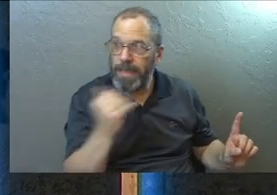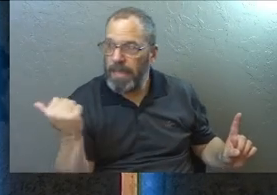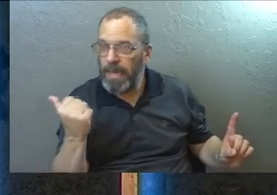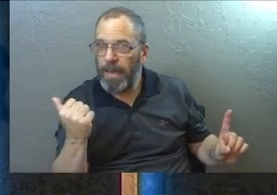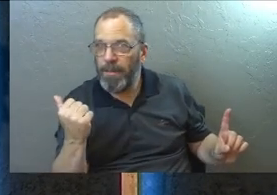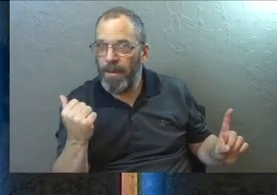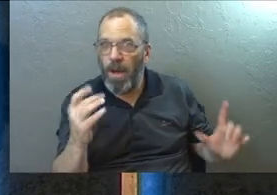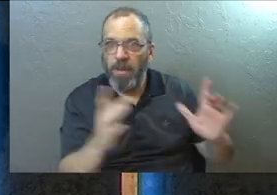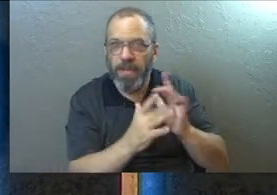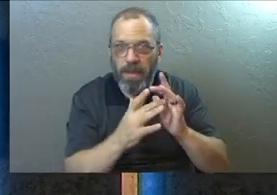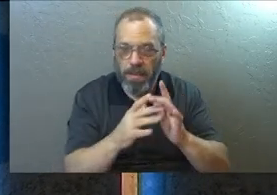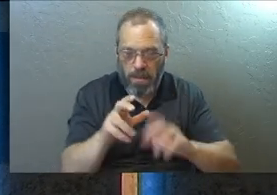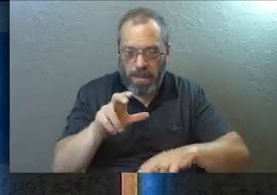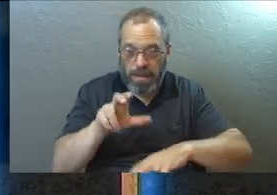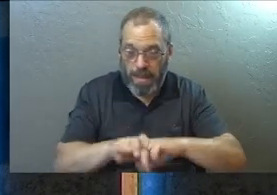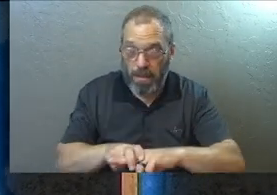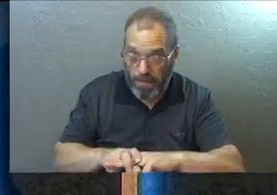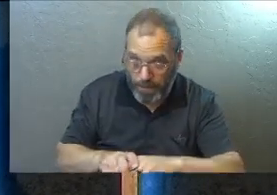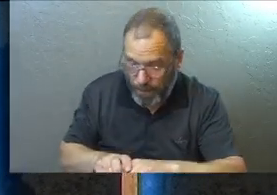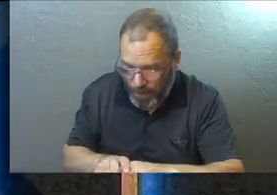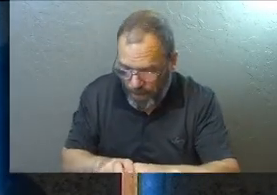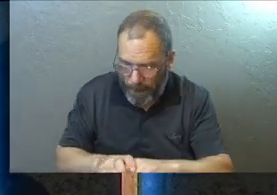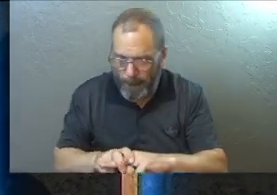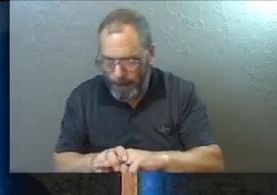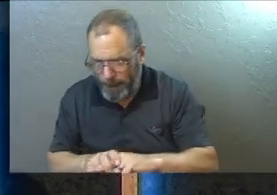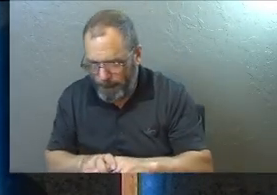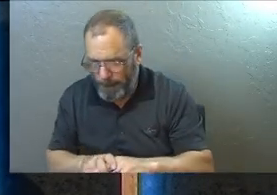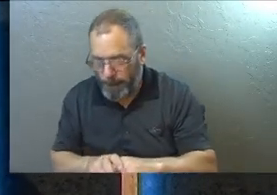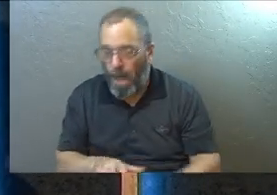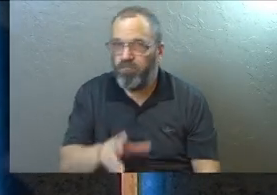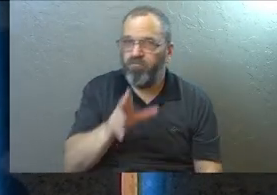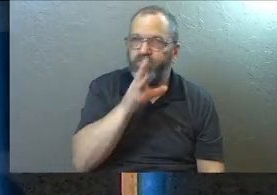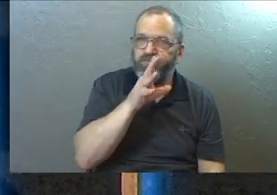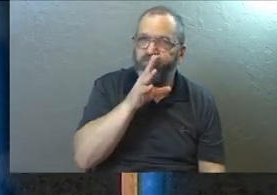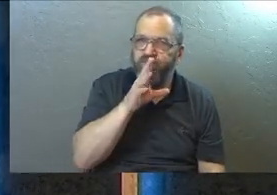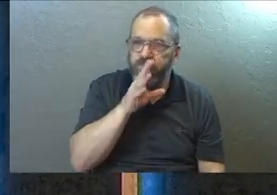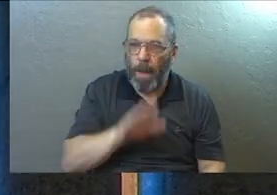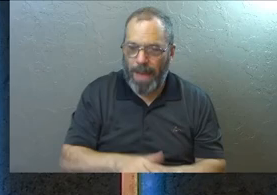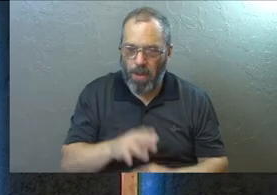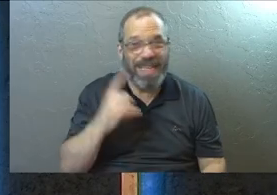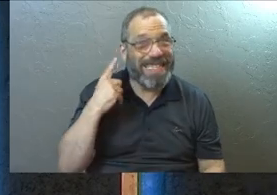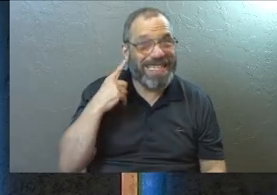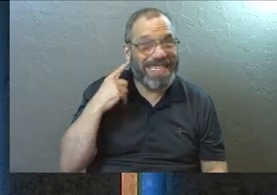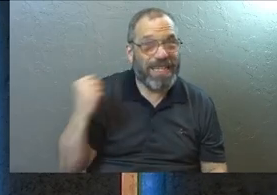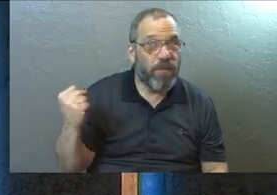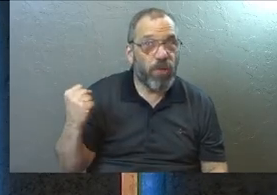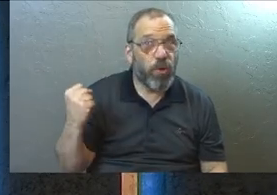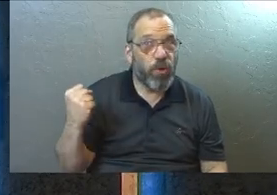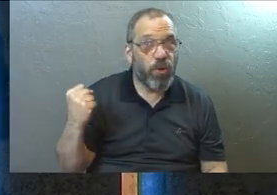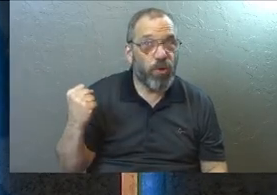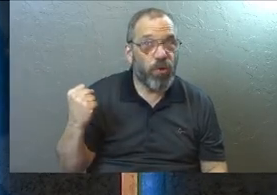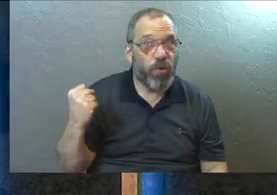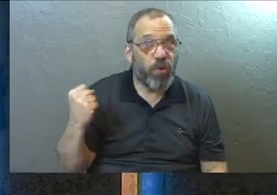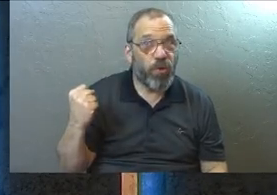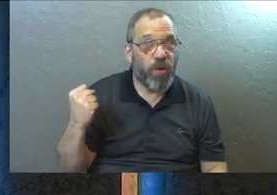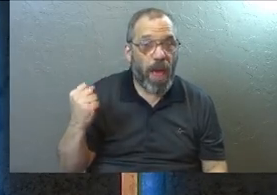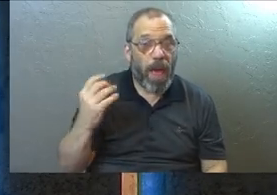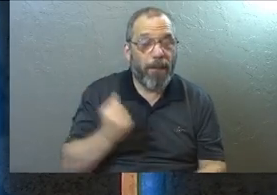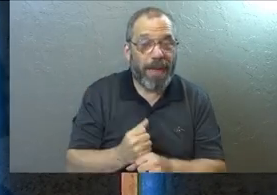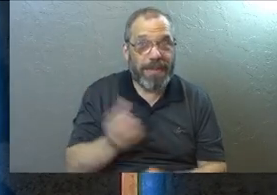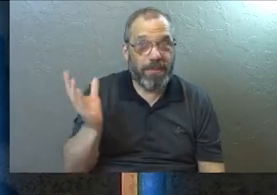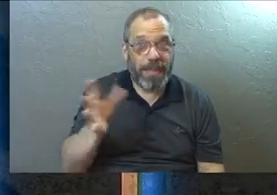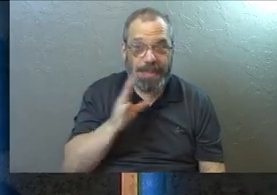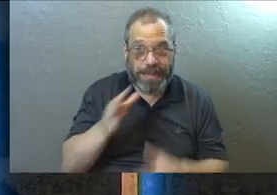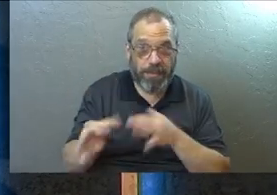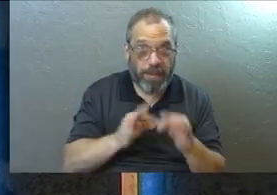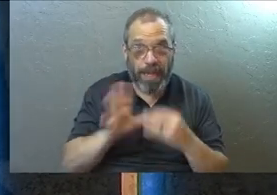So you got to see Jesus sitting there and he makes his speech about the silver. But while he goes to make this